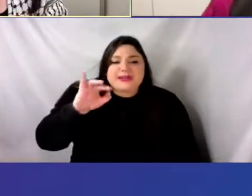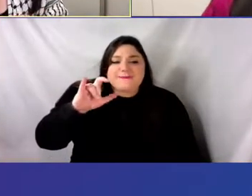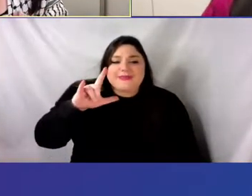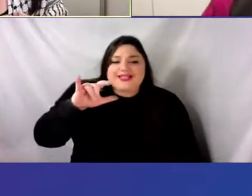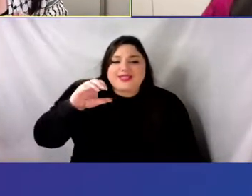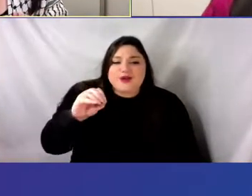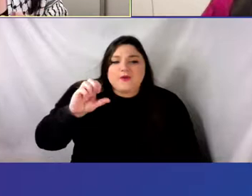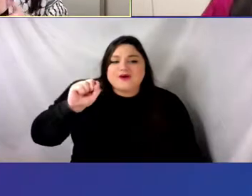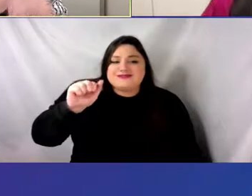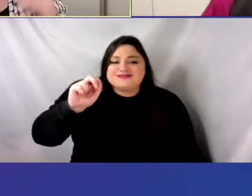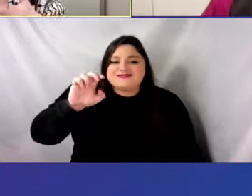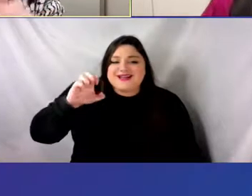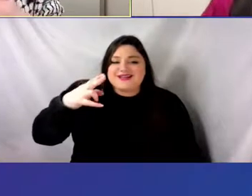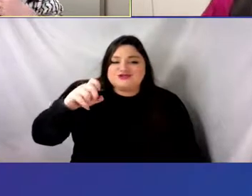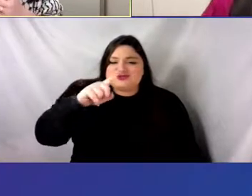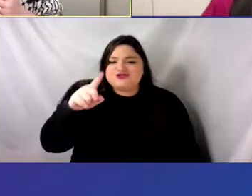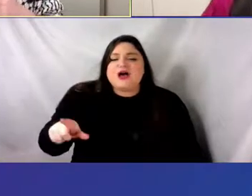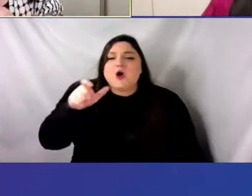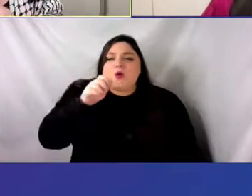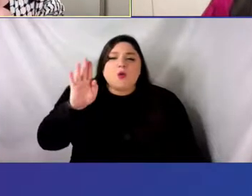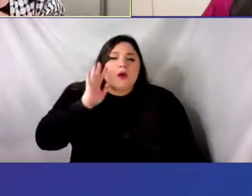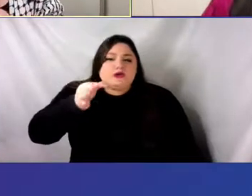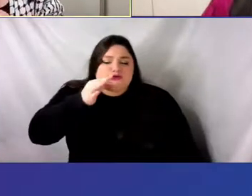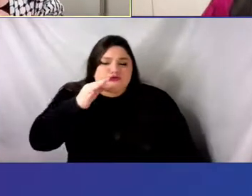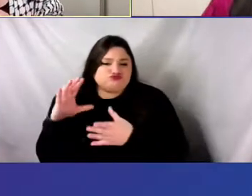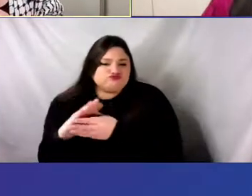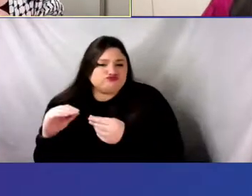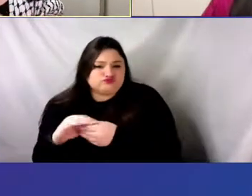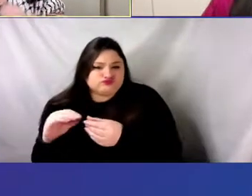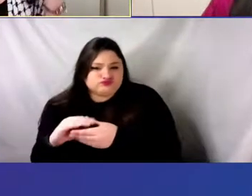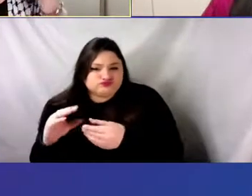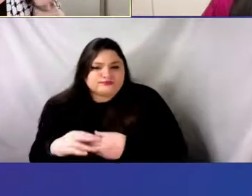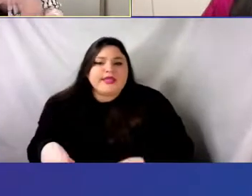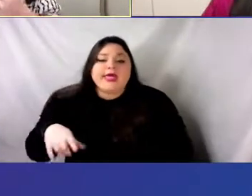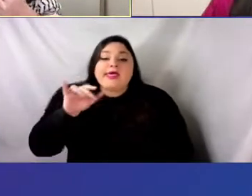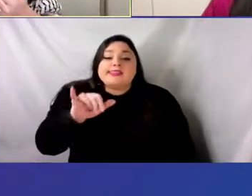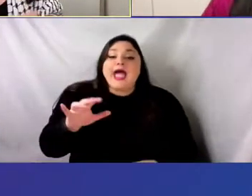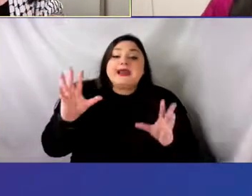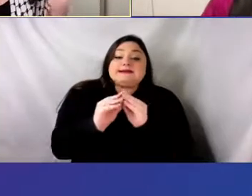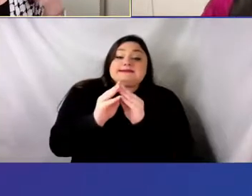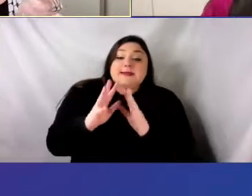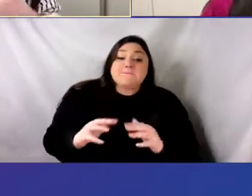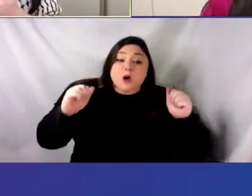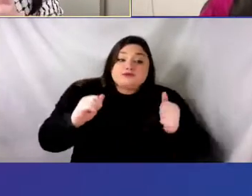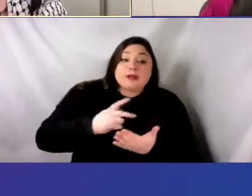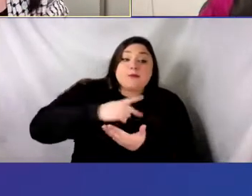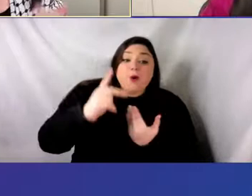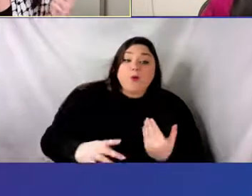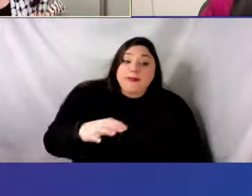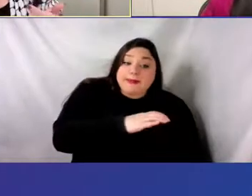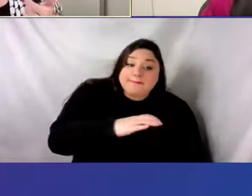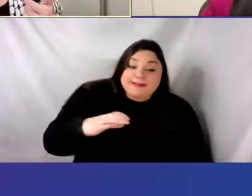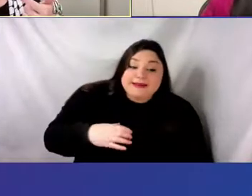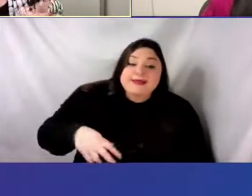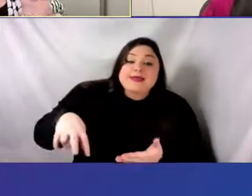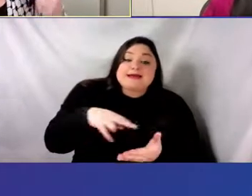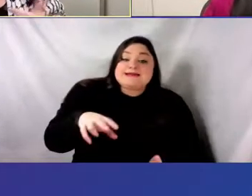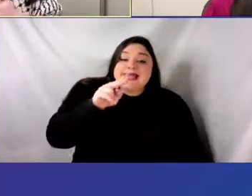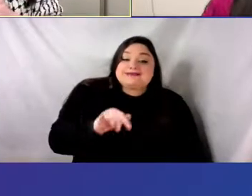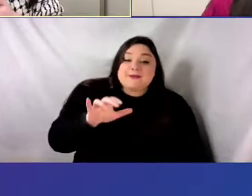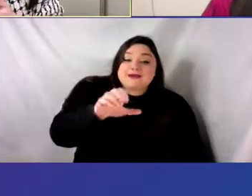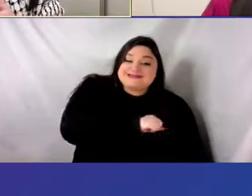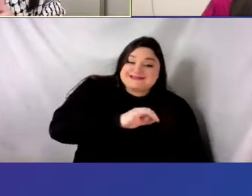symposium programming committee, and the Dance NYC staff. Our program's coordinator, Izzy Dowell, symposium